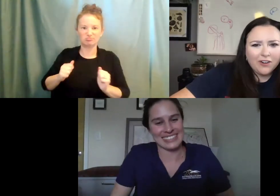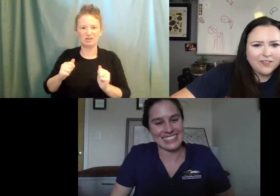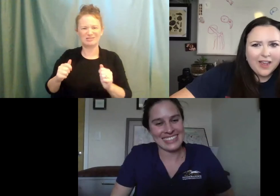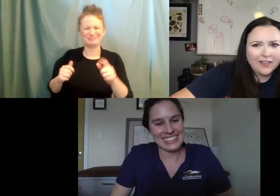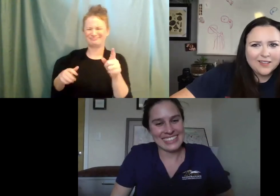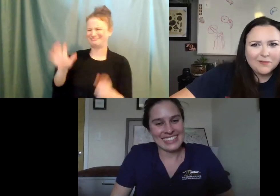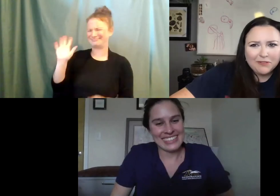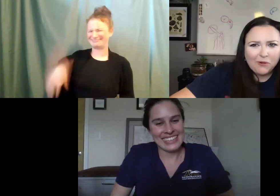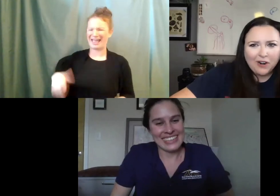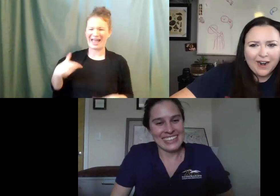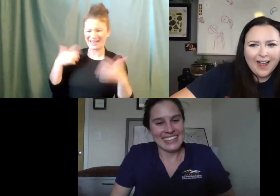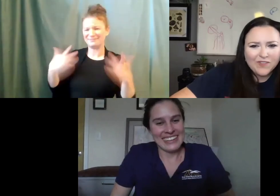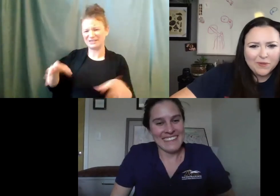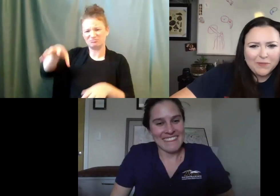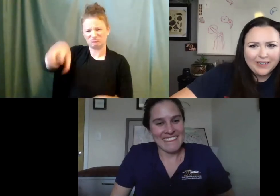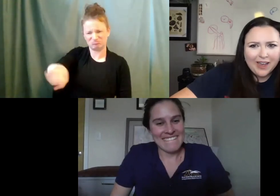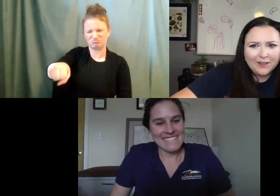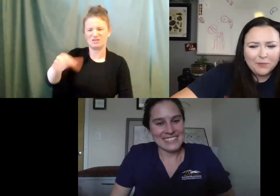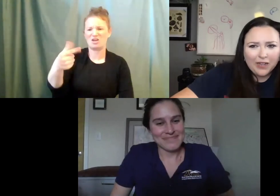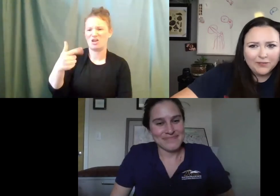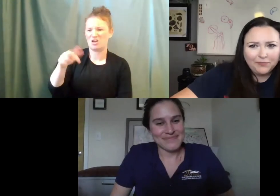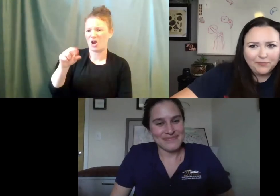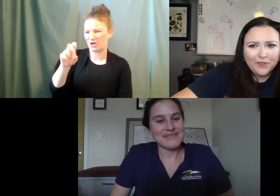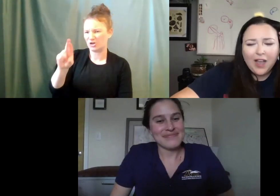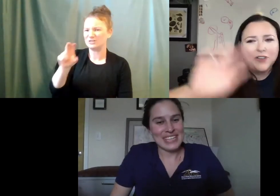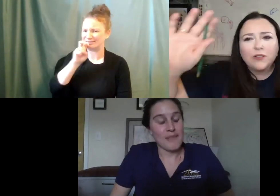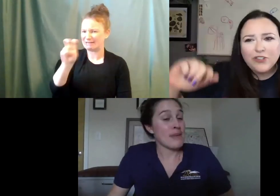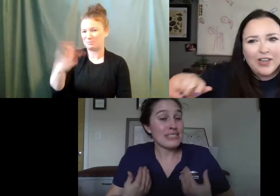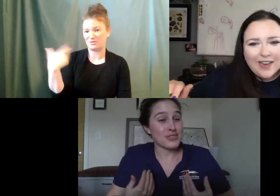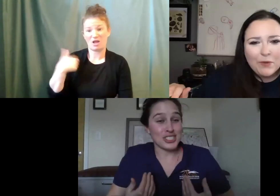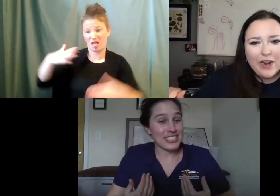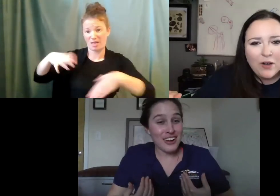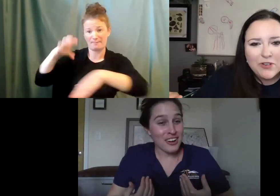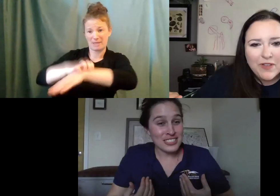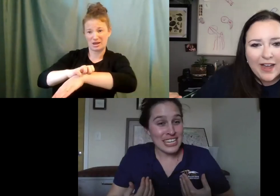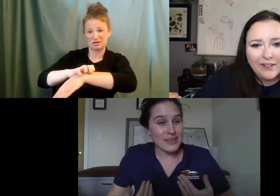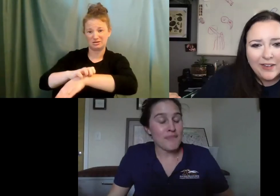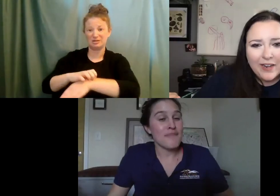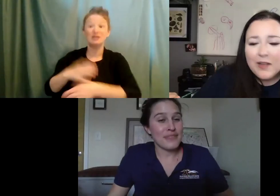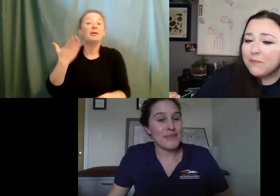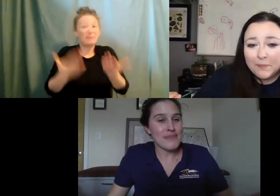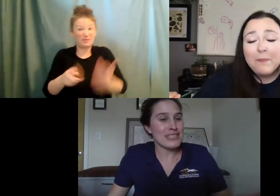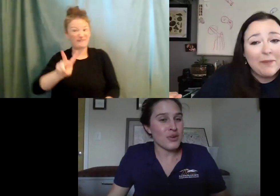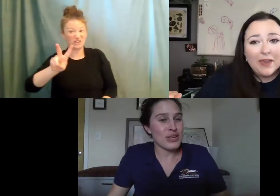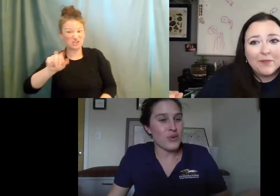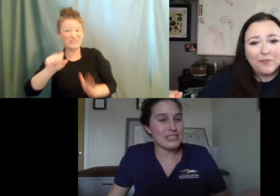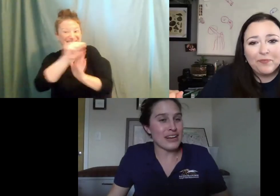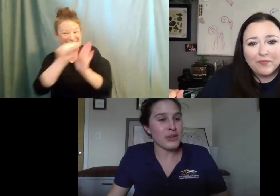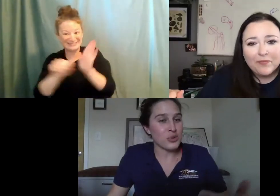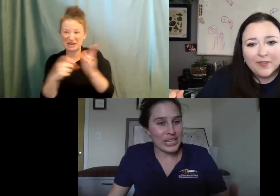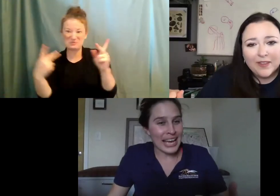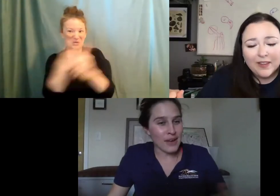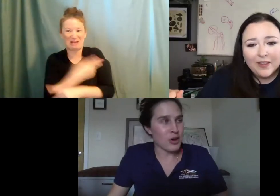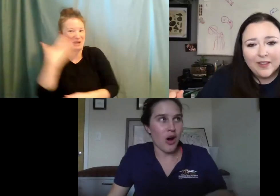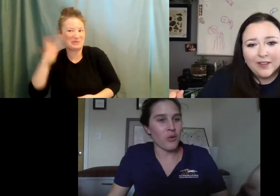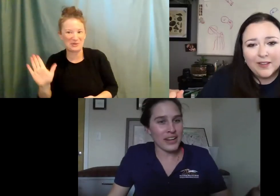garter snakes before, and I haven't been bitten yet, but I don't think it's Virginia garter snakes. Maybe it's only the ones